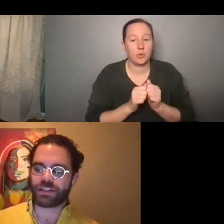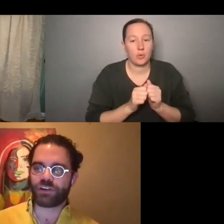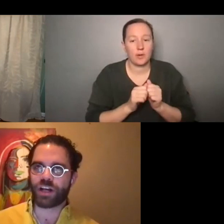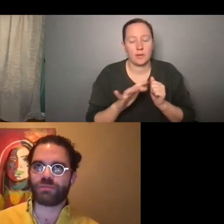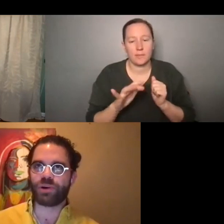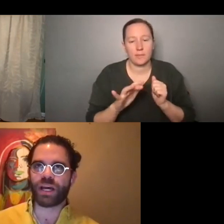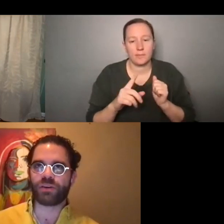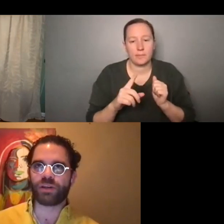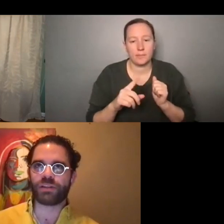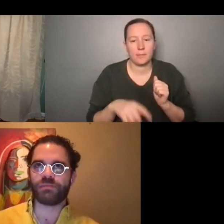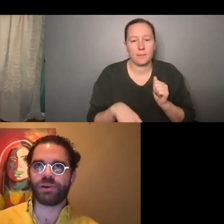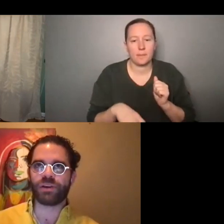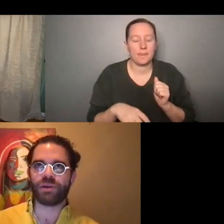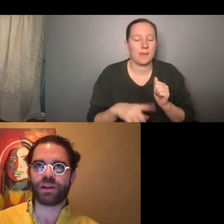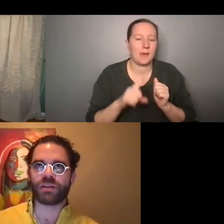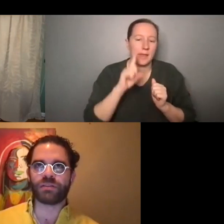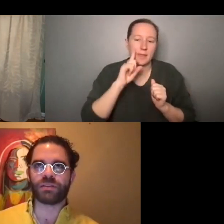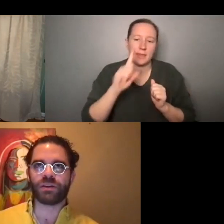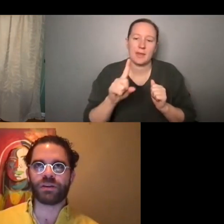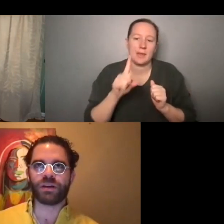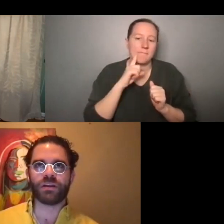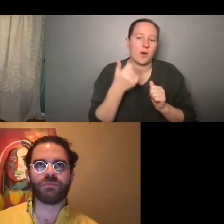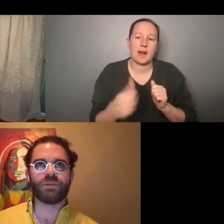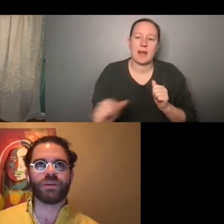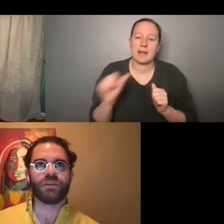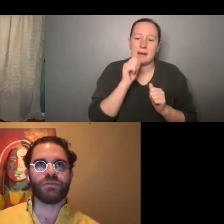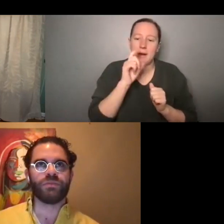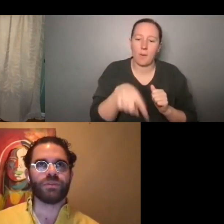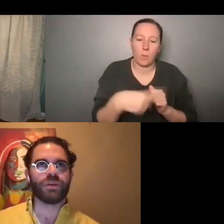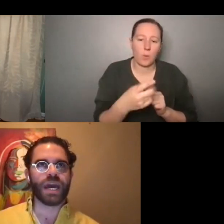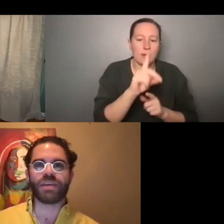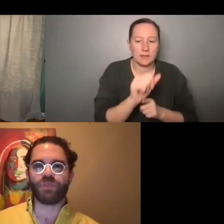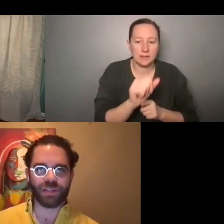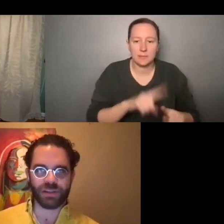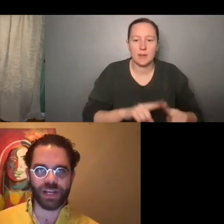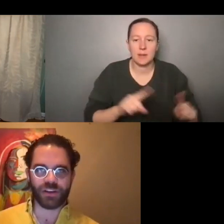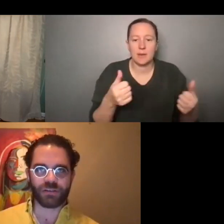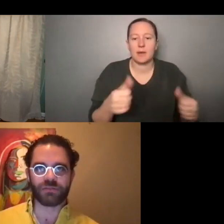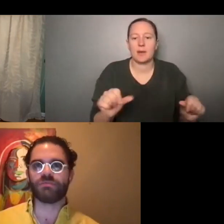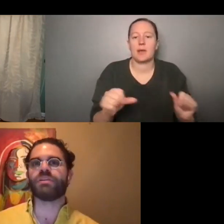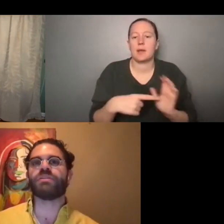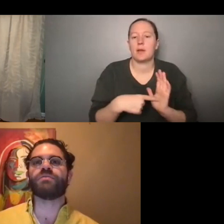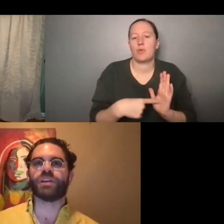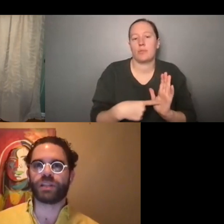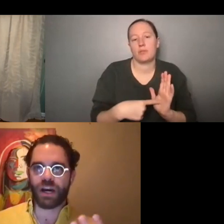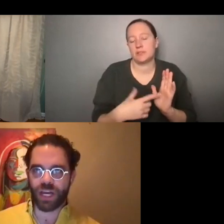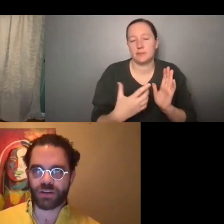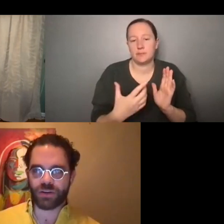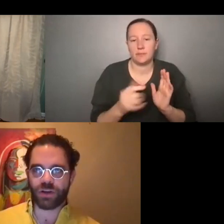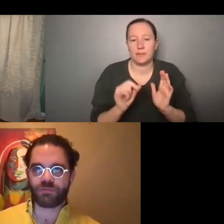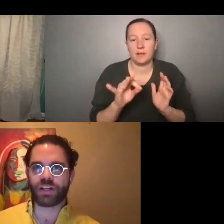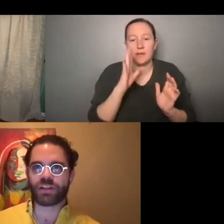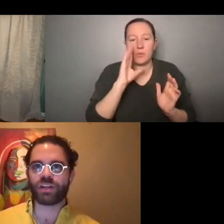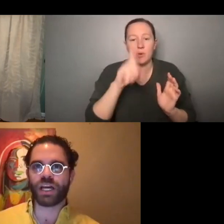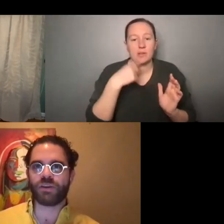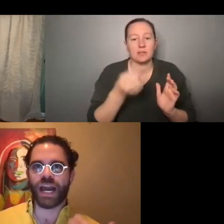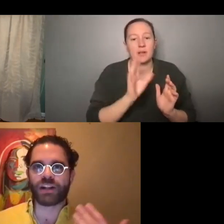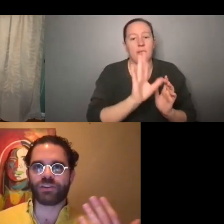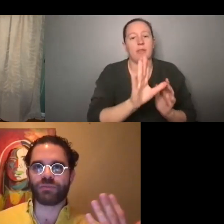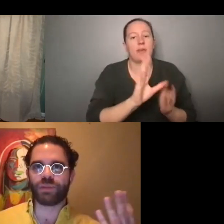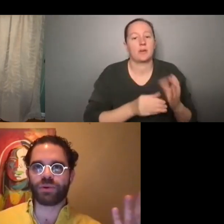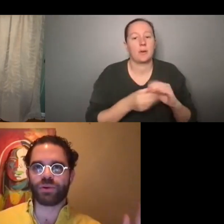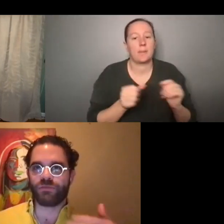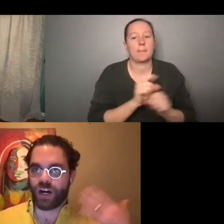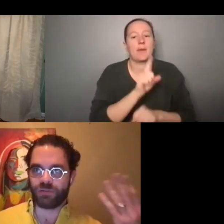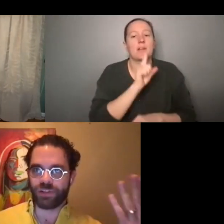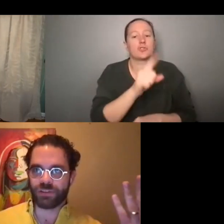think that's across the board, not only in disability, but in, you know, uh, any representation, you're going to tell that story and make sure you have